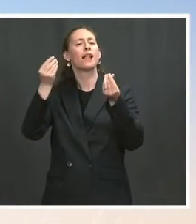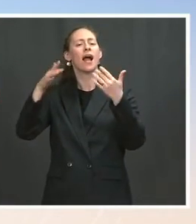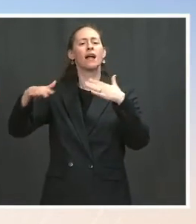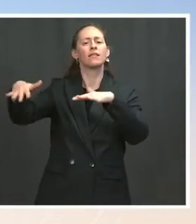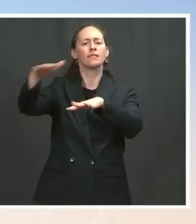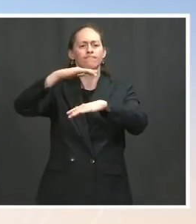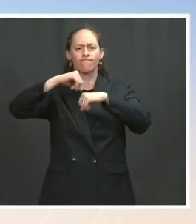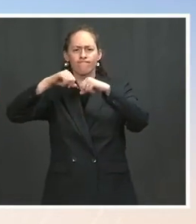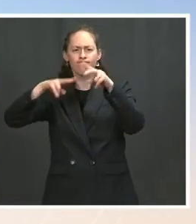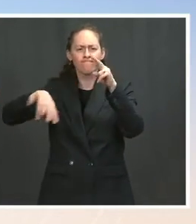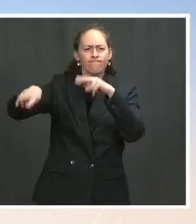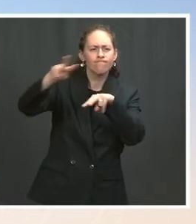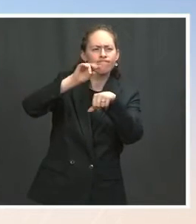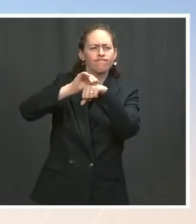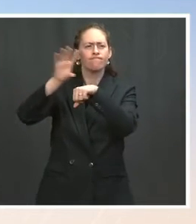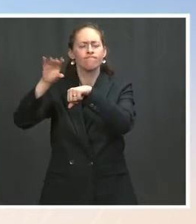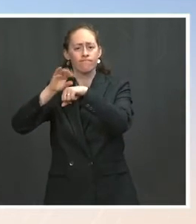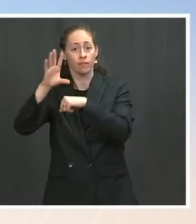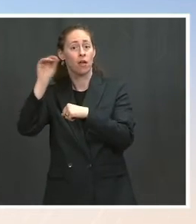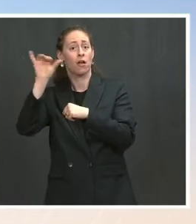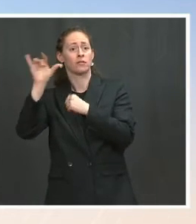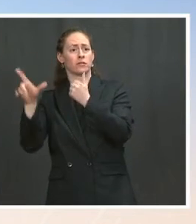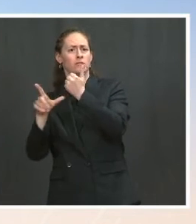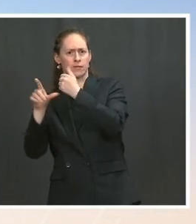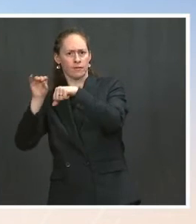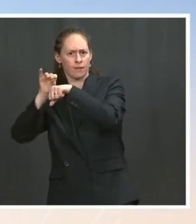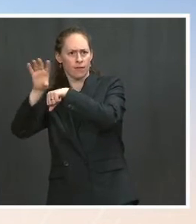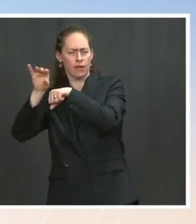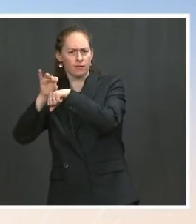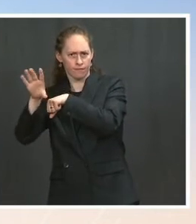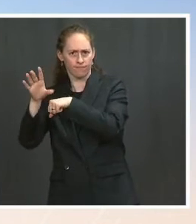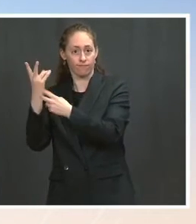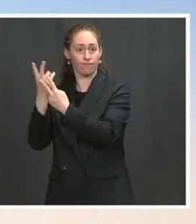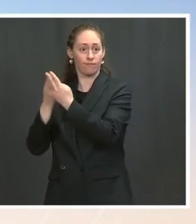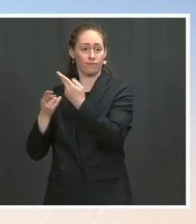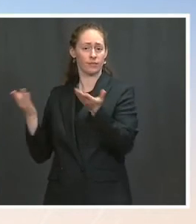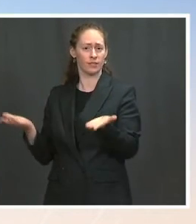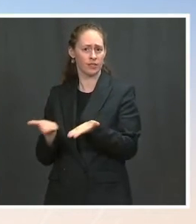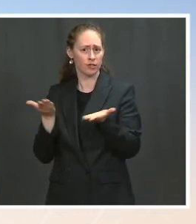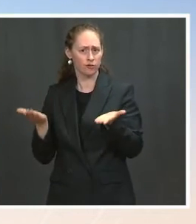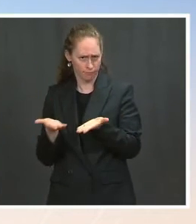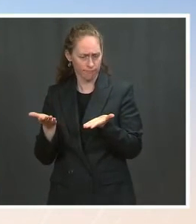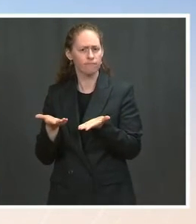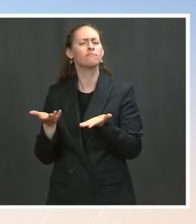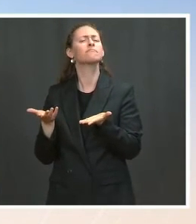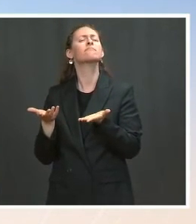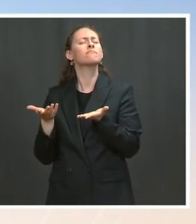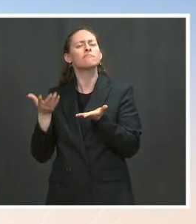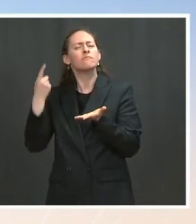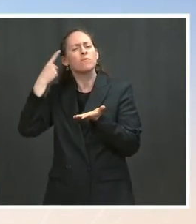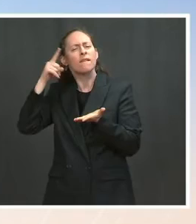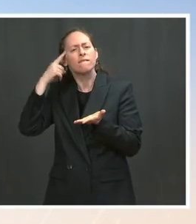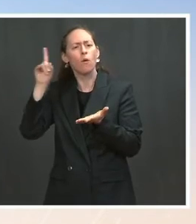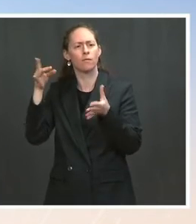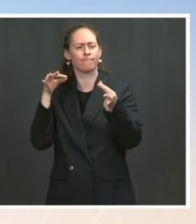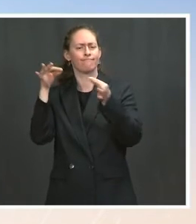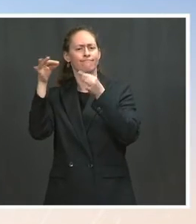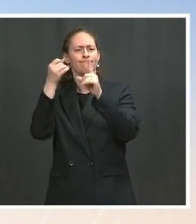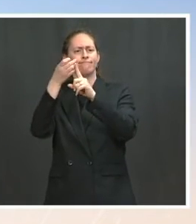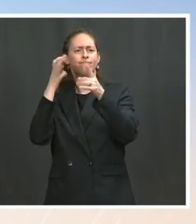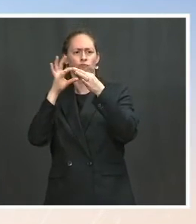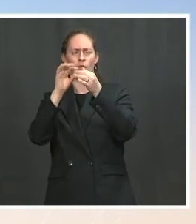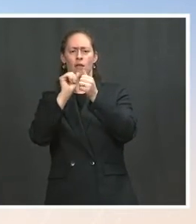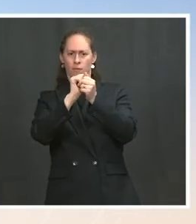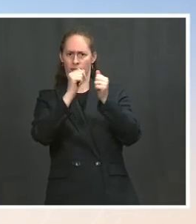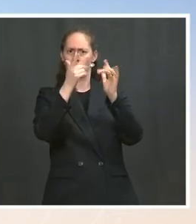Liz Sherwood-Randall, and Deputy National Security Advisor for Cyber and Emerging Technologies, Anne Neuberger. I know you all know who they